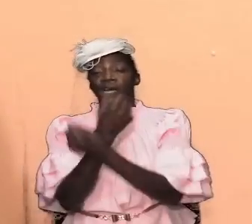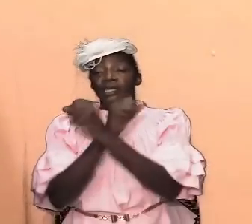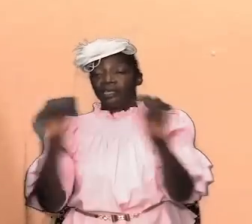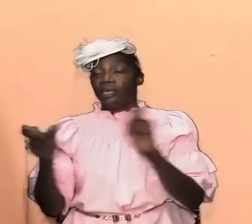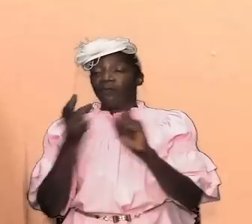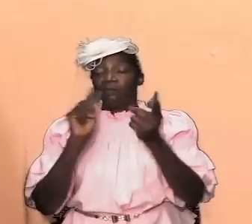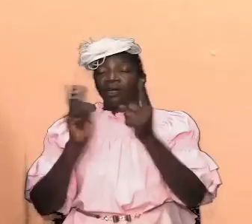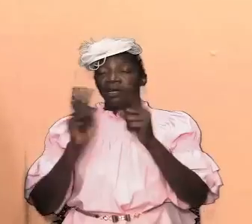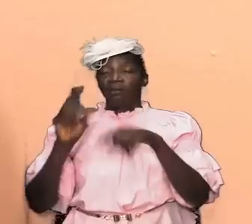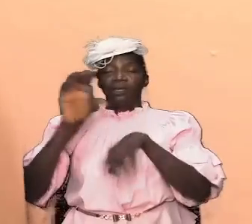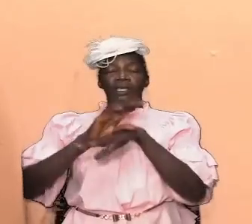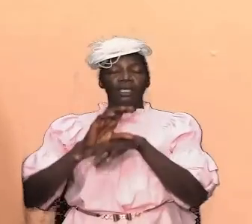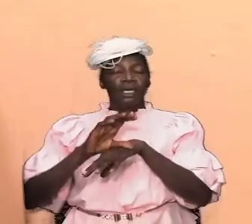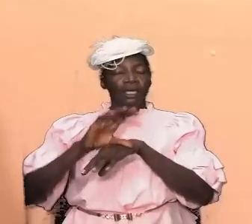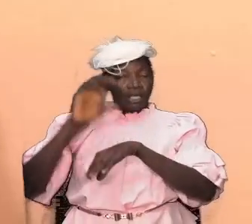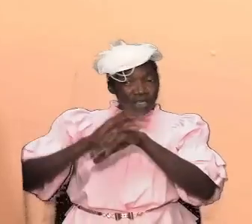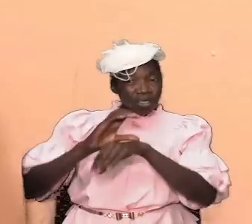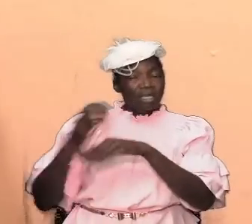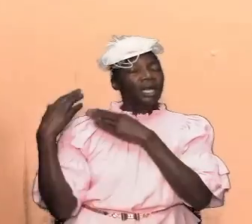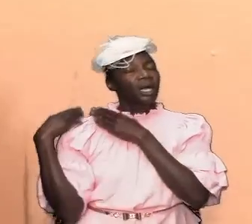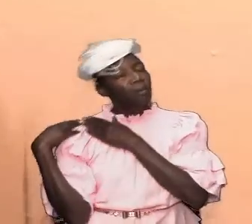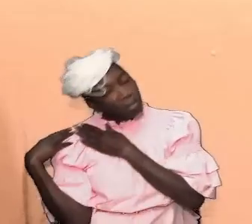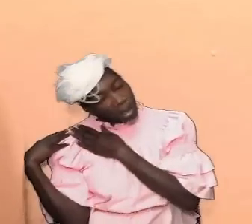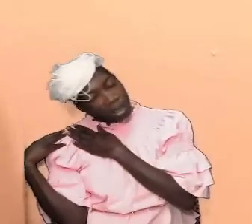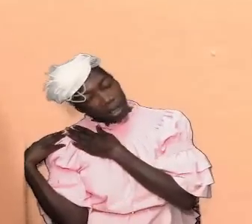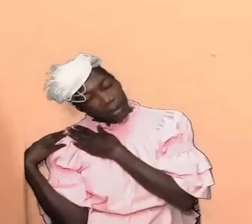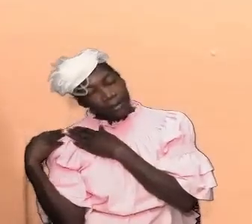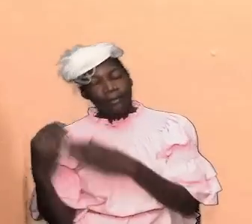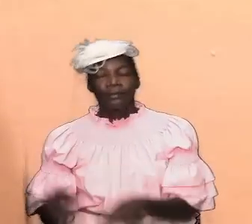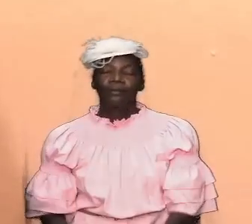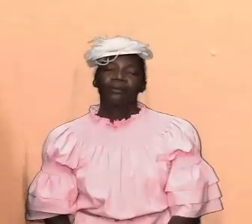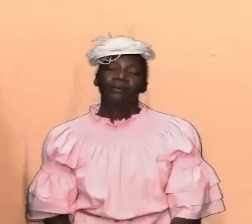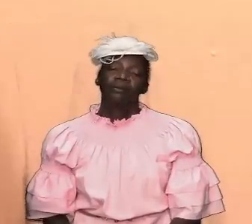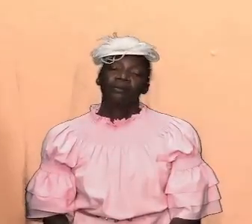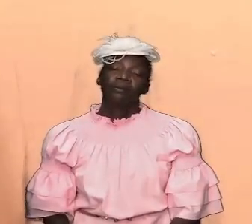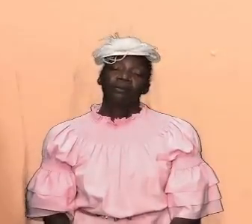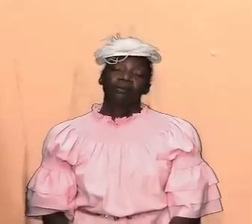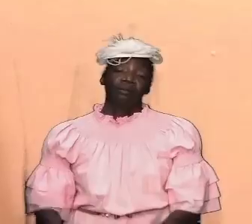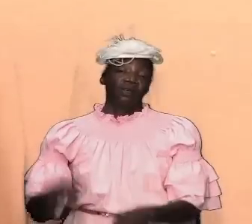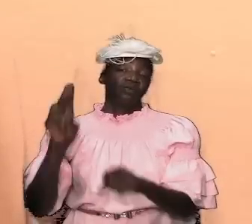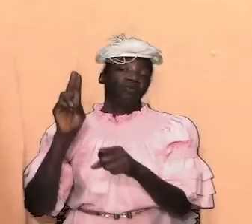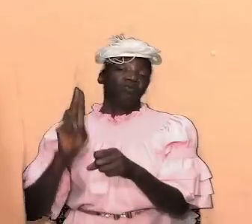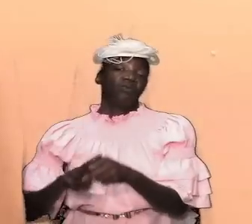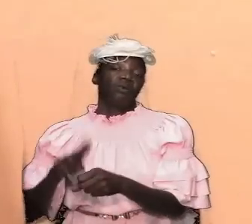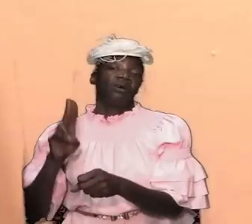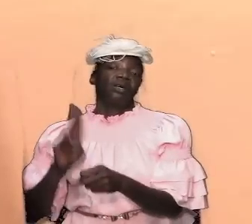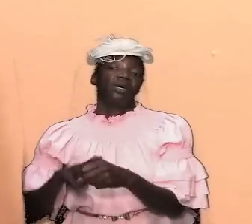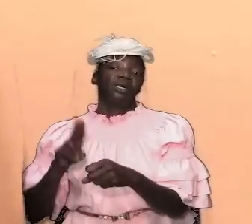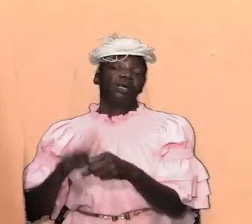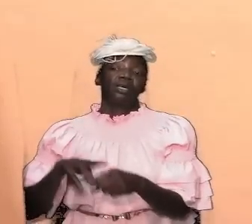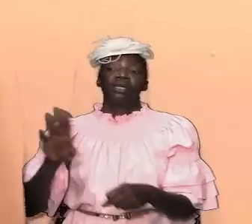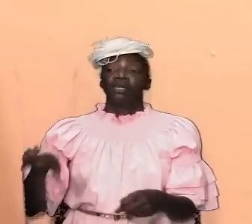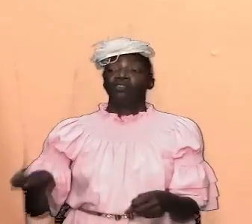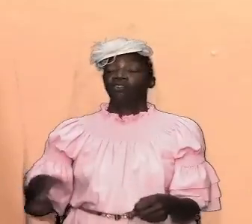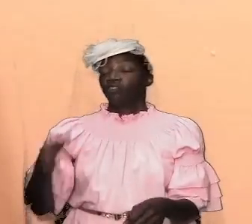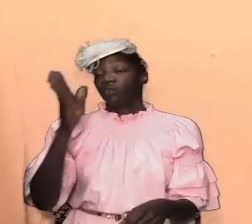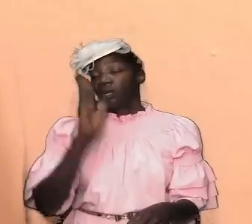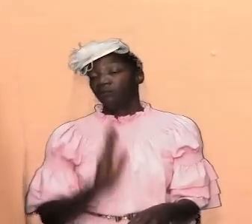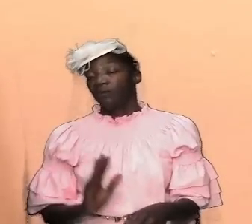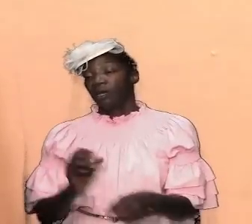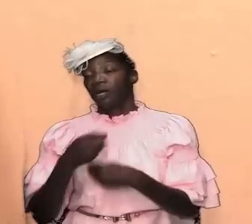like it is a burden and i want to take this time to warn some children of god who have